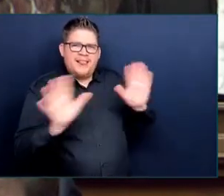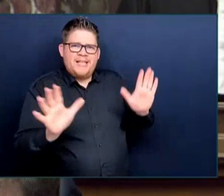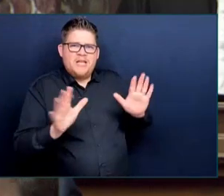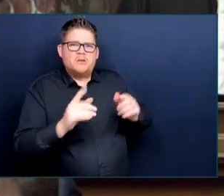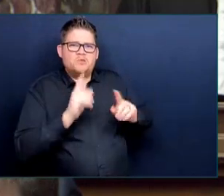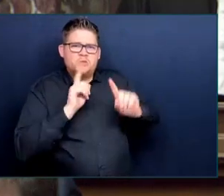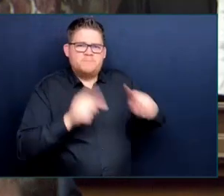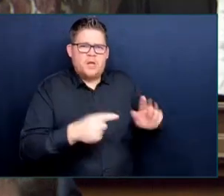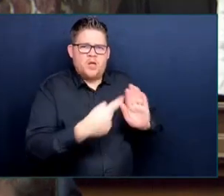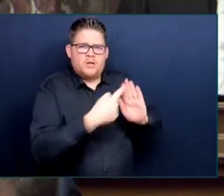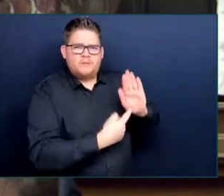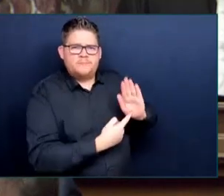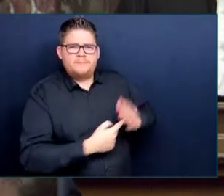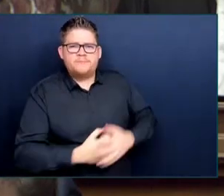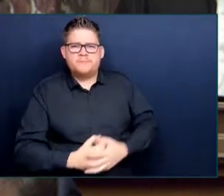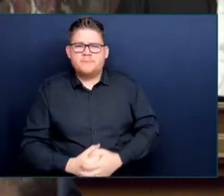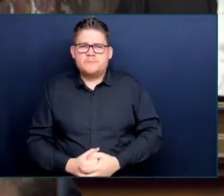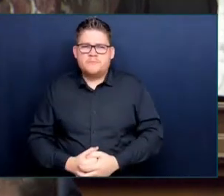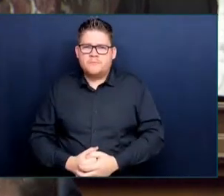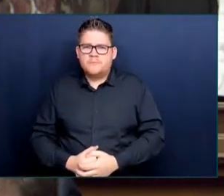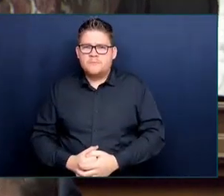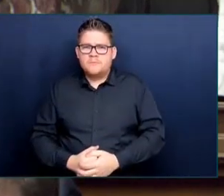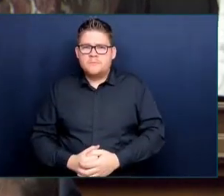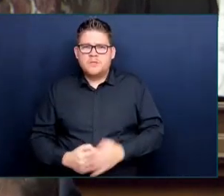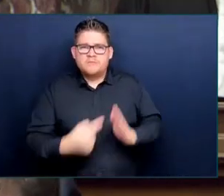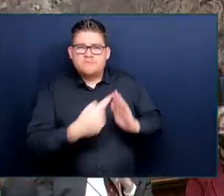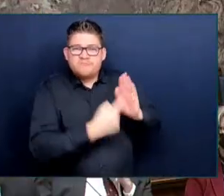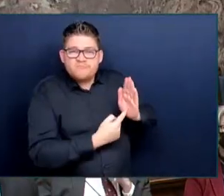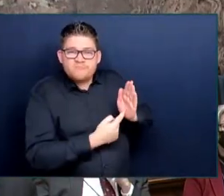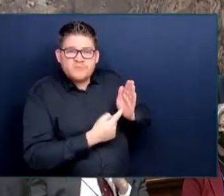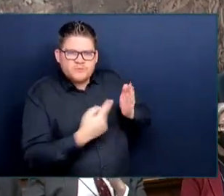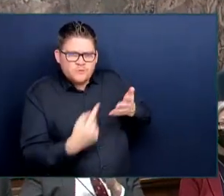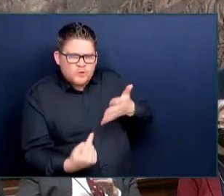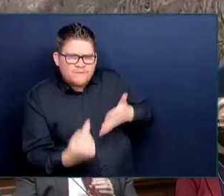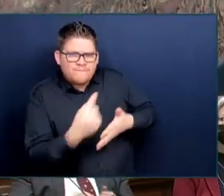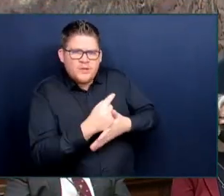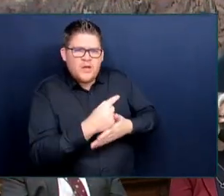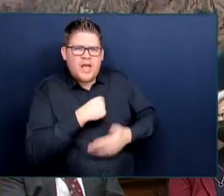We'll be reviewing it with our team and this government will respond to them. Thank you, Mr. Speaker.